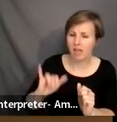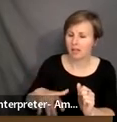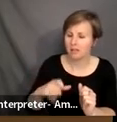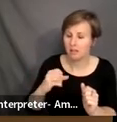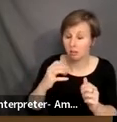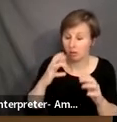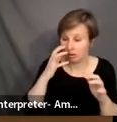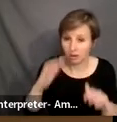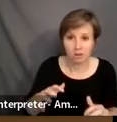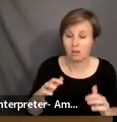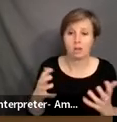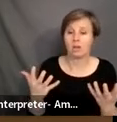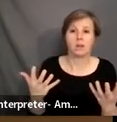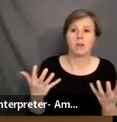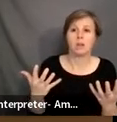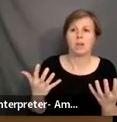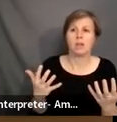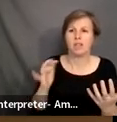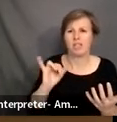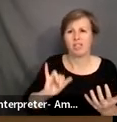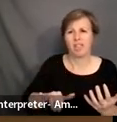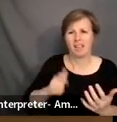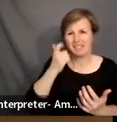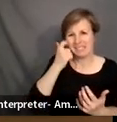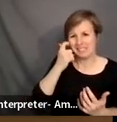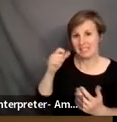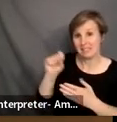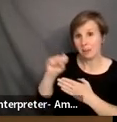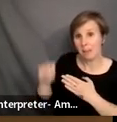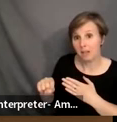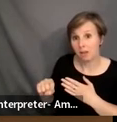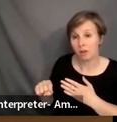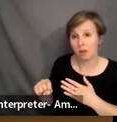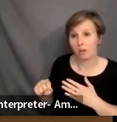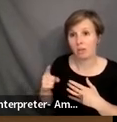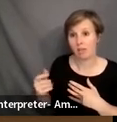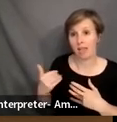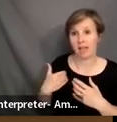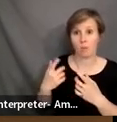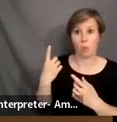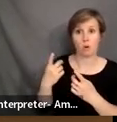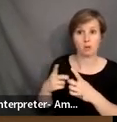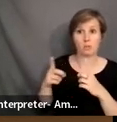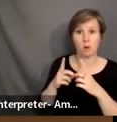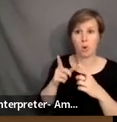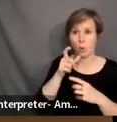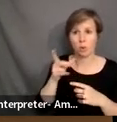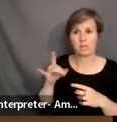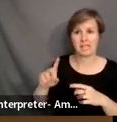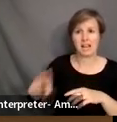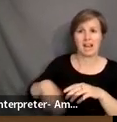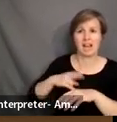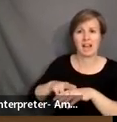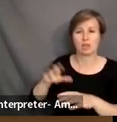as recently as this past semester, there was a department who was doing a national search